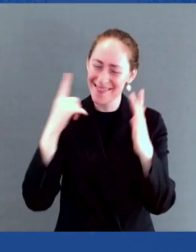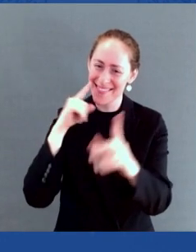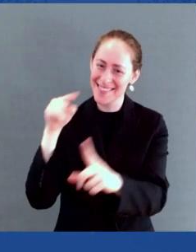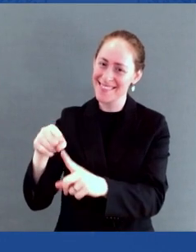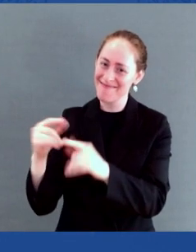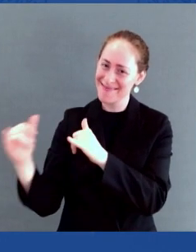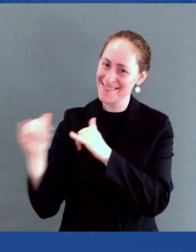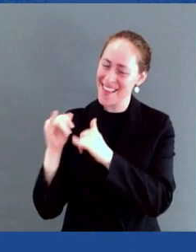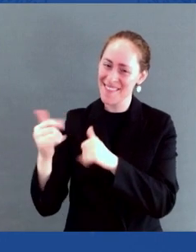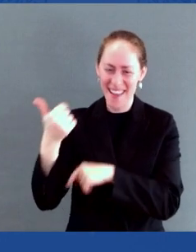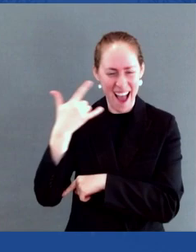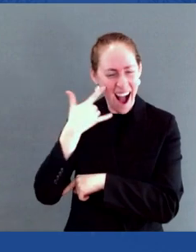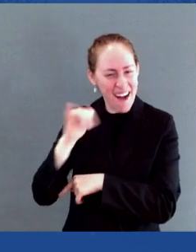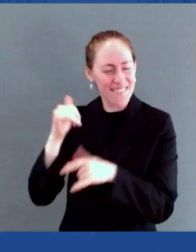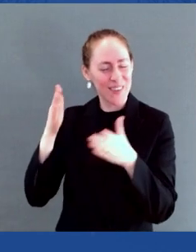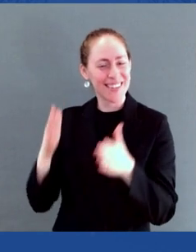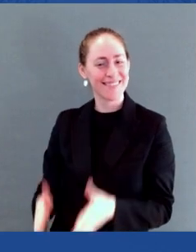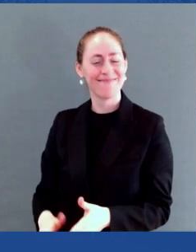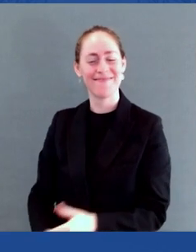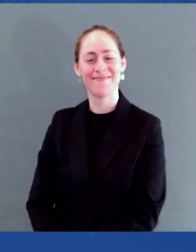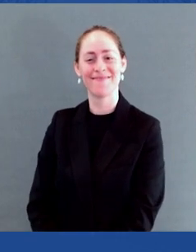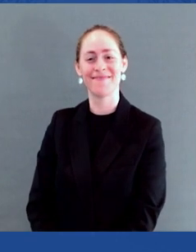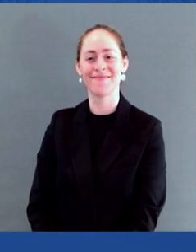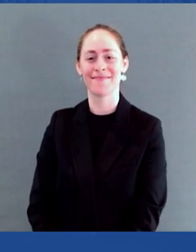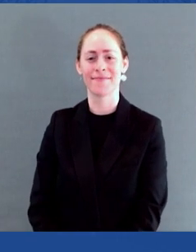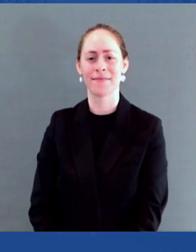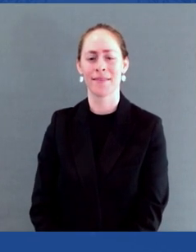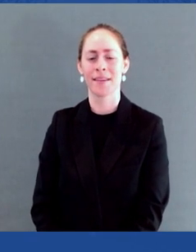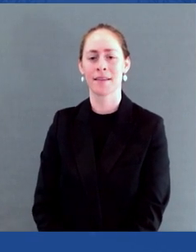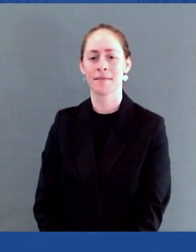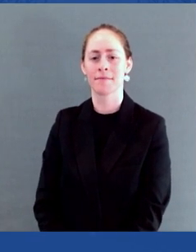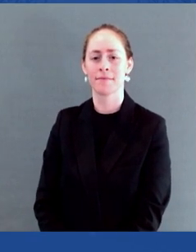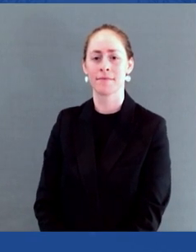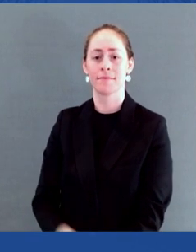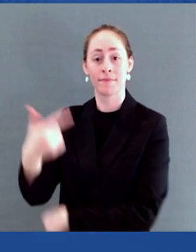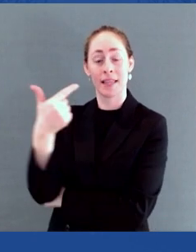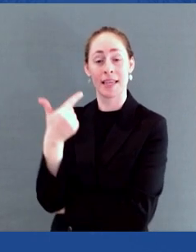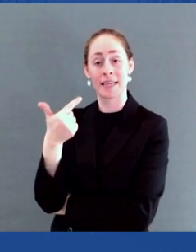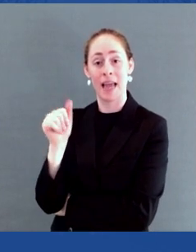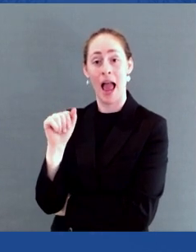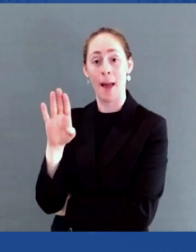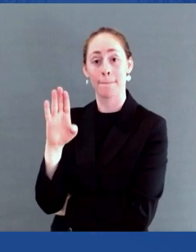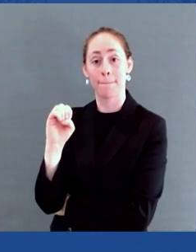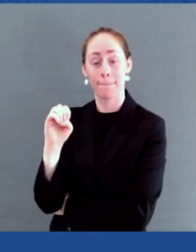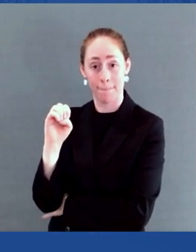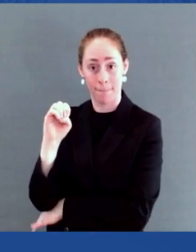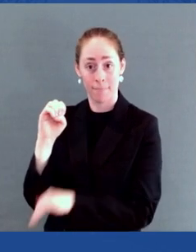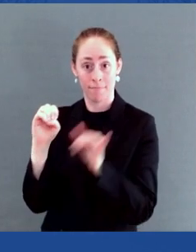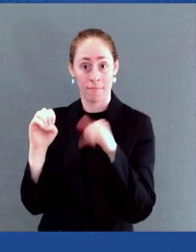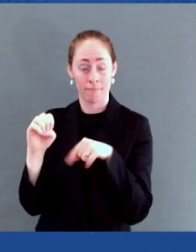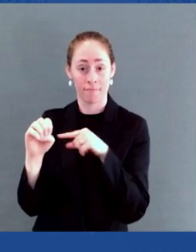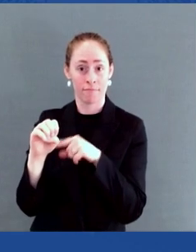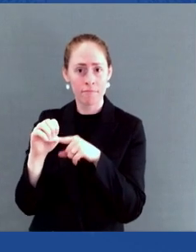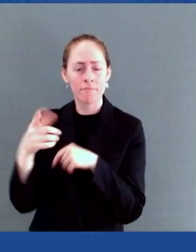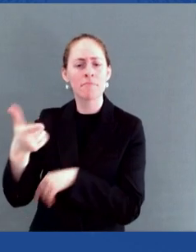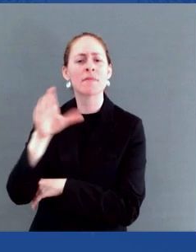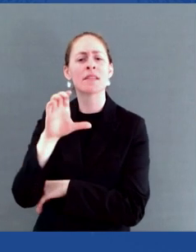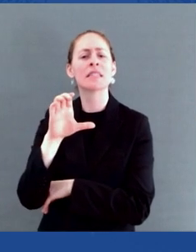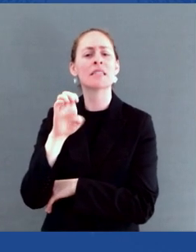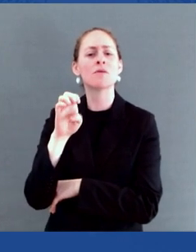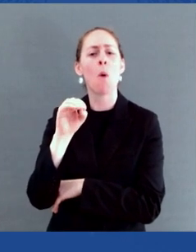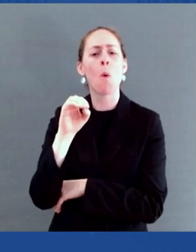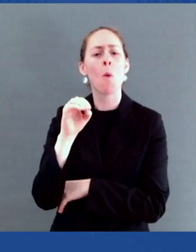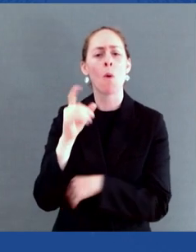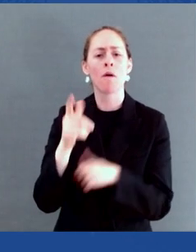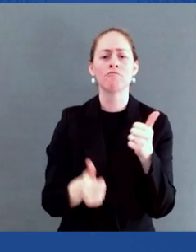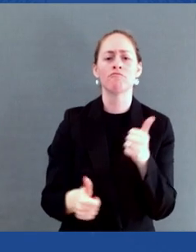Gabriel Madelonado, as CEO of True Evolution, Gabe leads an organization that offers HIV prevention and